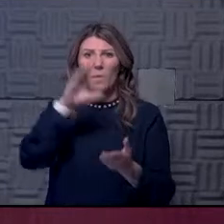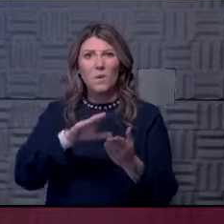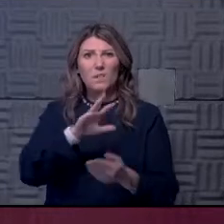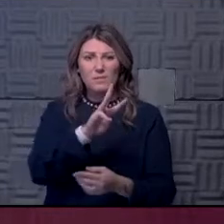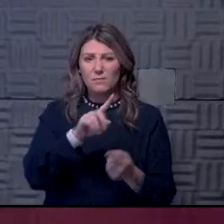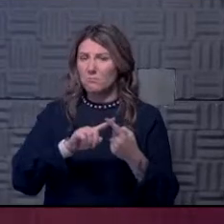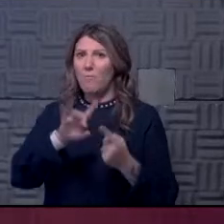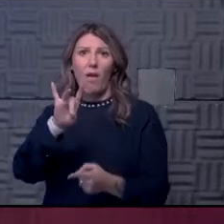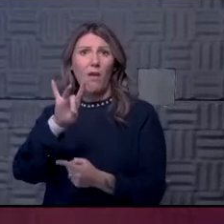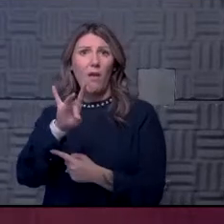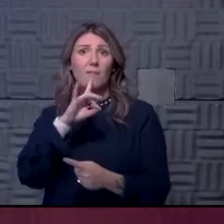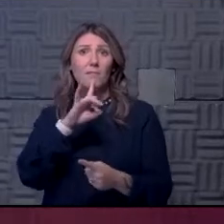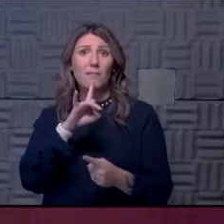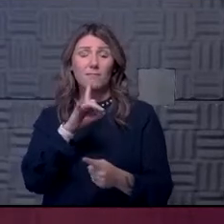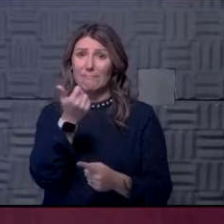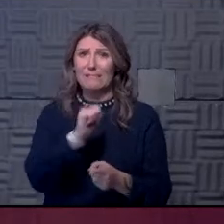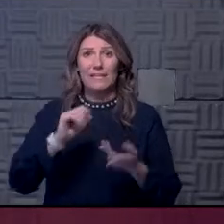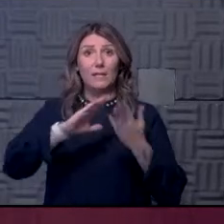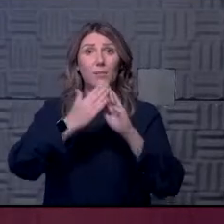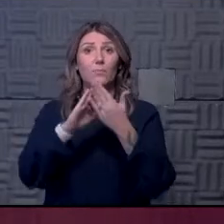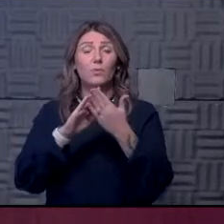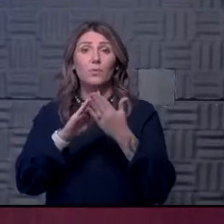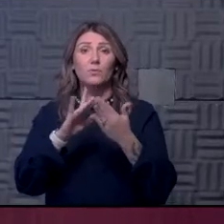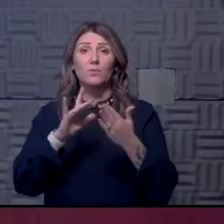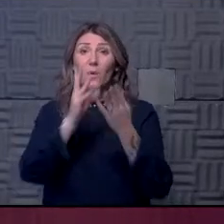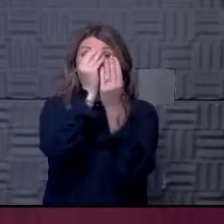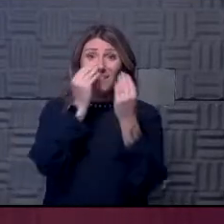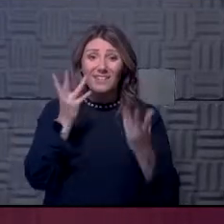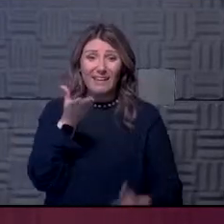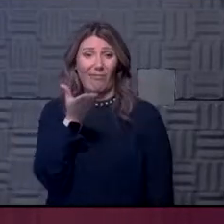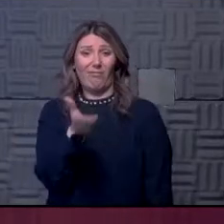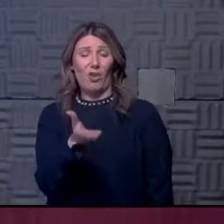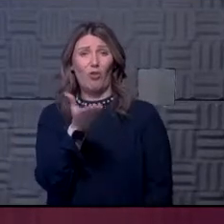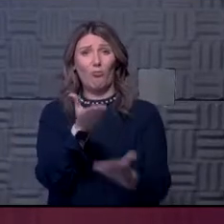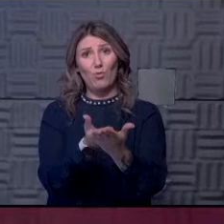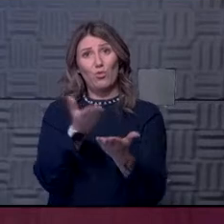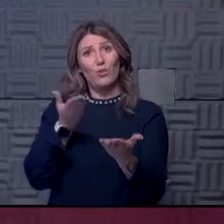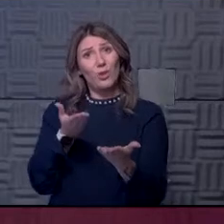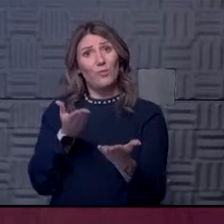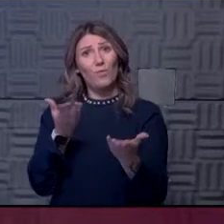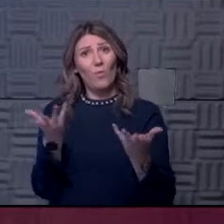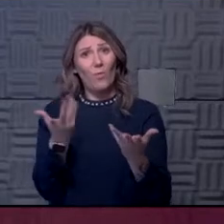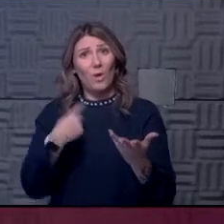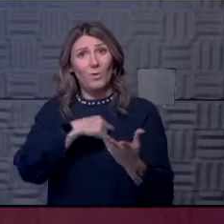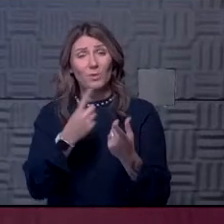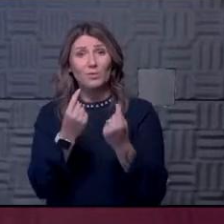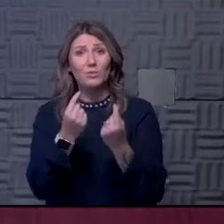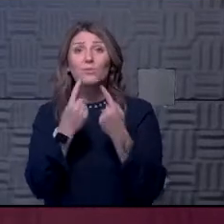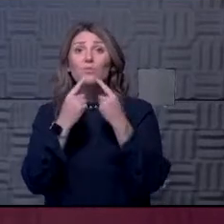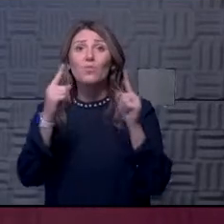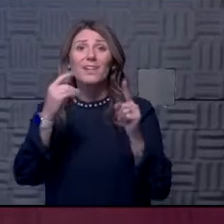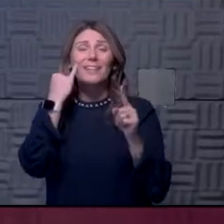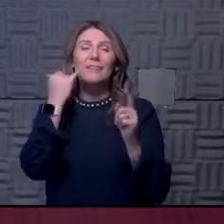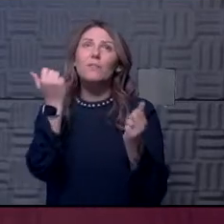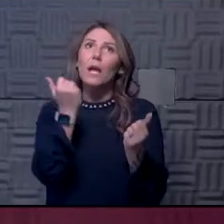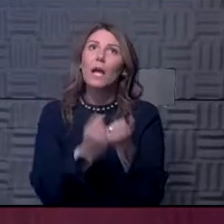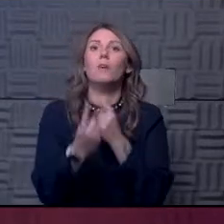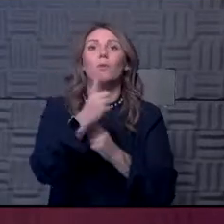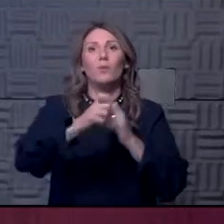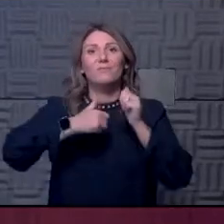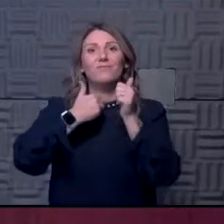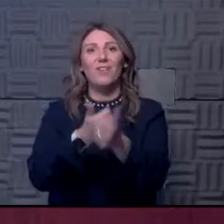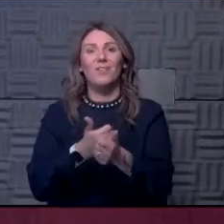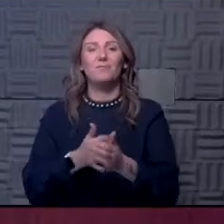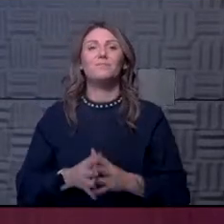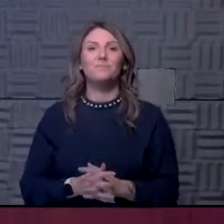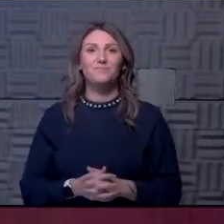community. Um, so, so, you know, the data is there to show, again, that what we're doing works if, if we can all just buckle down